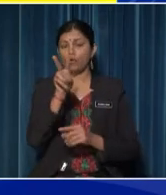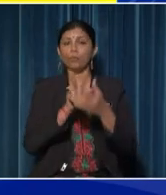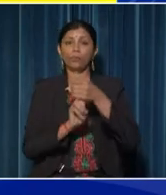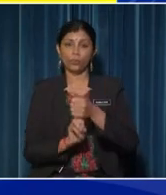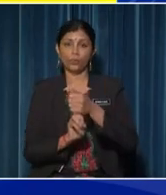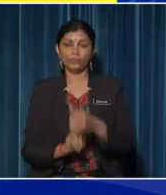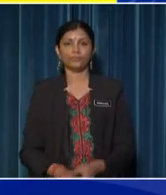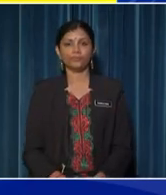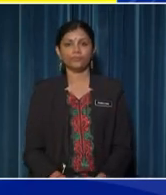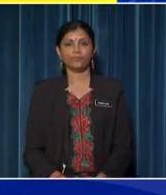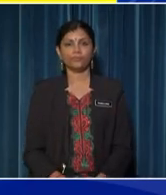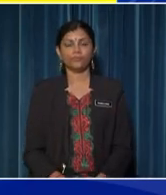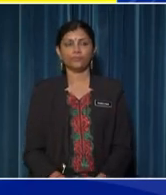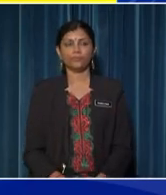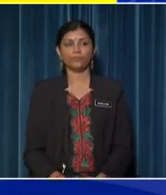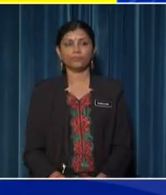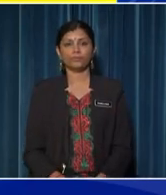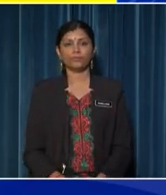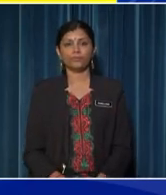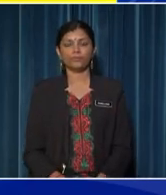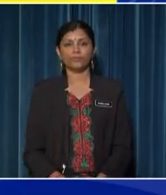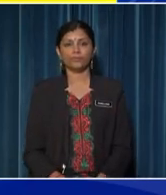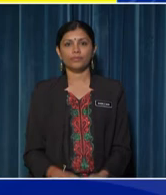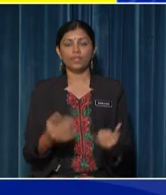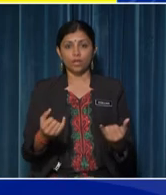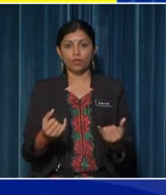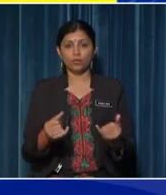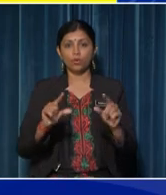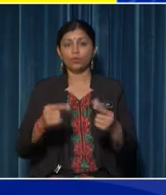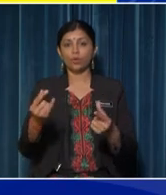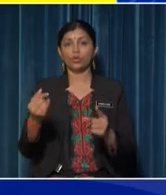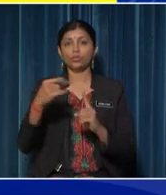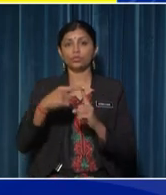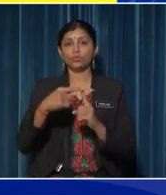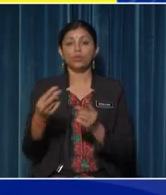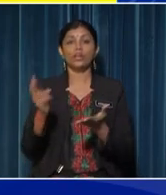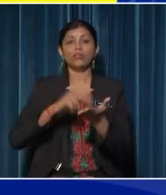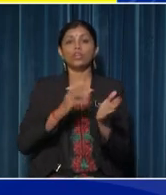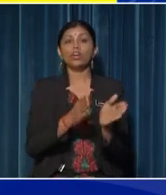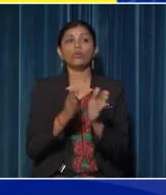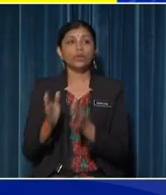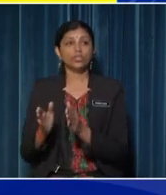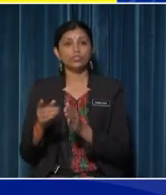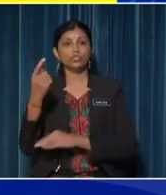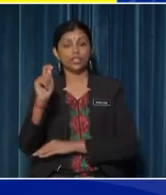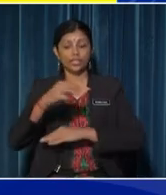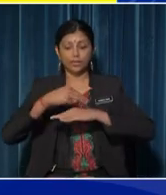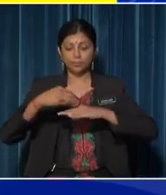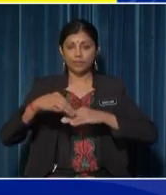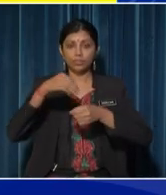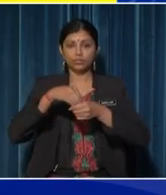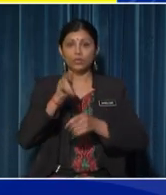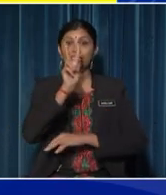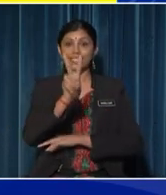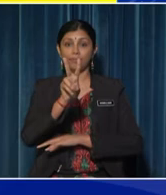the banana plant and the rose plant Now, we are going to rearrange the bubble map into